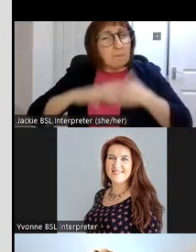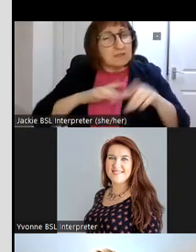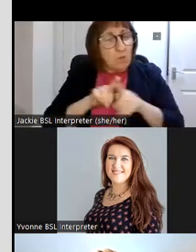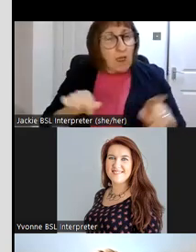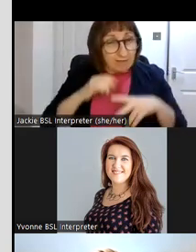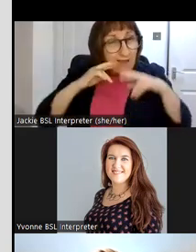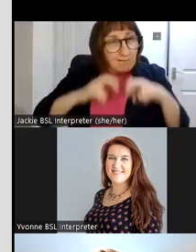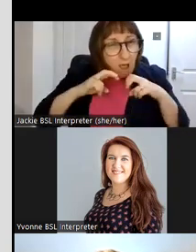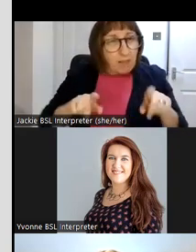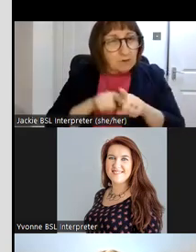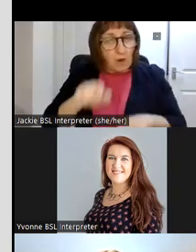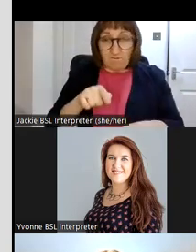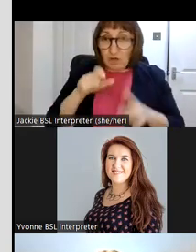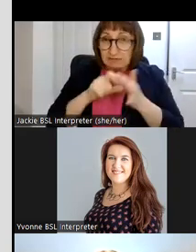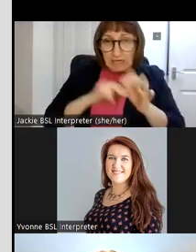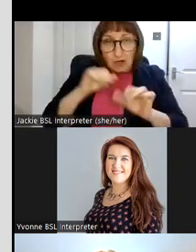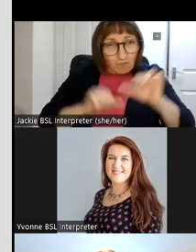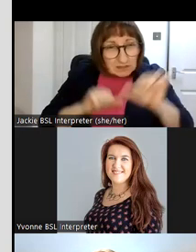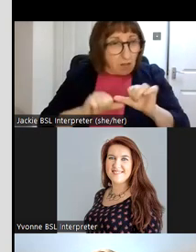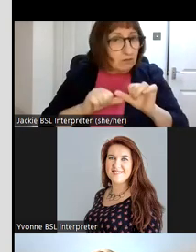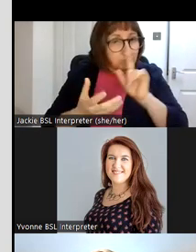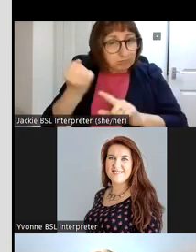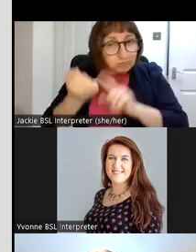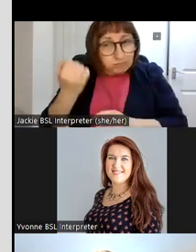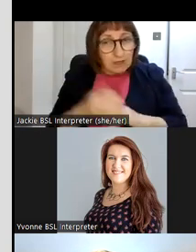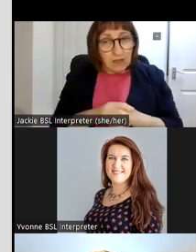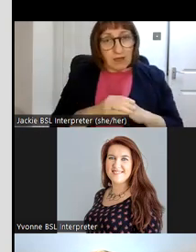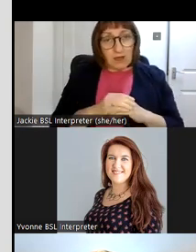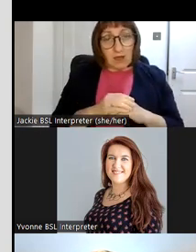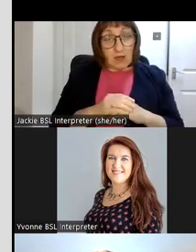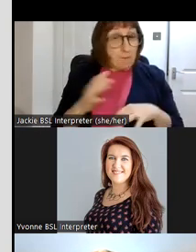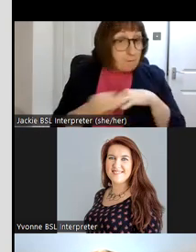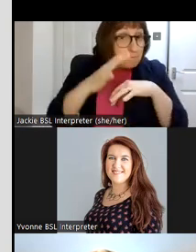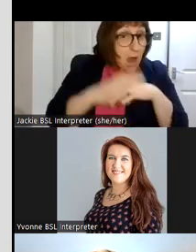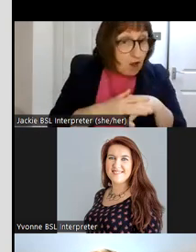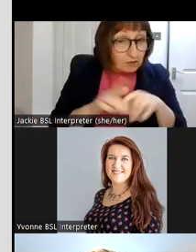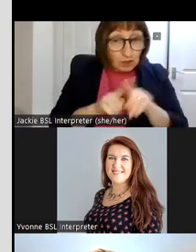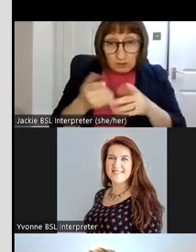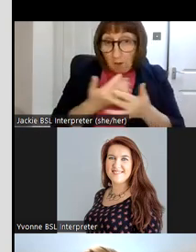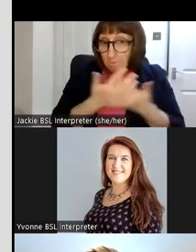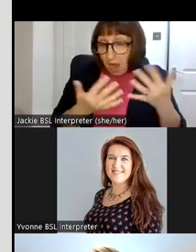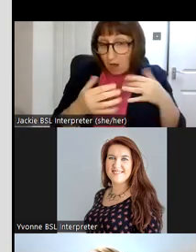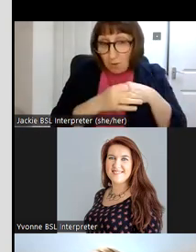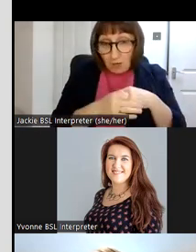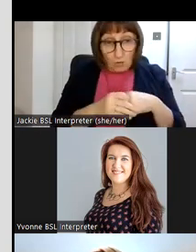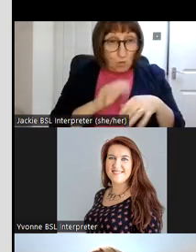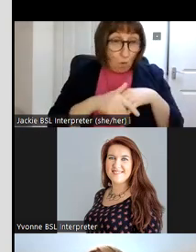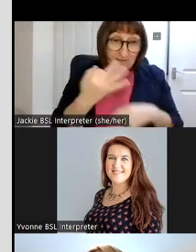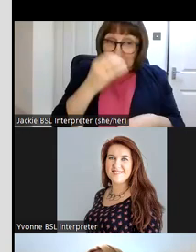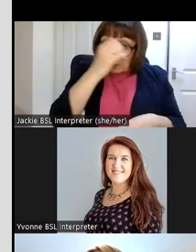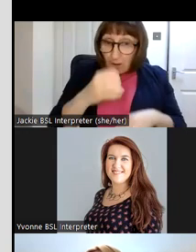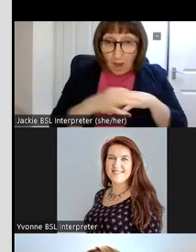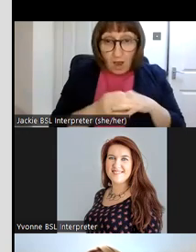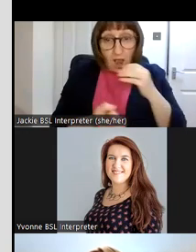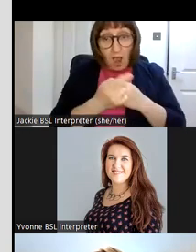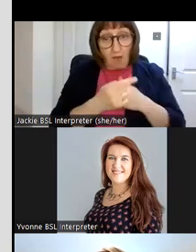analysis of these uh the dna results coming out um marriages um many of them over 80 percent of them took place